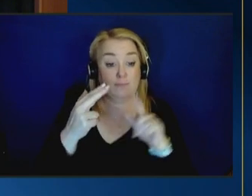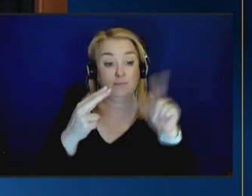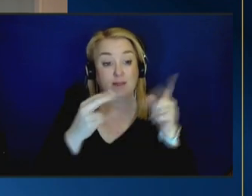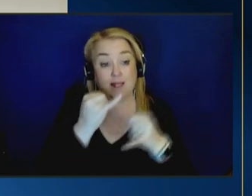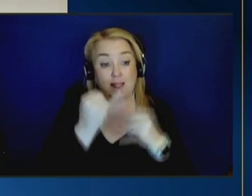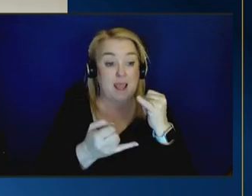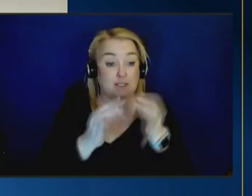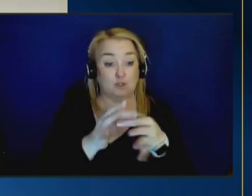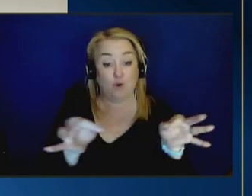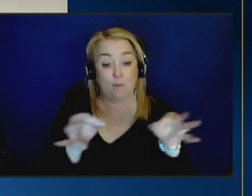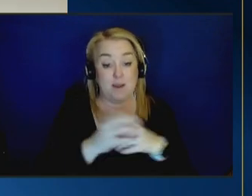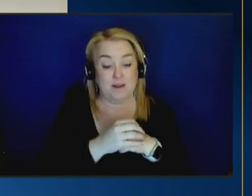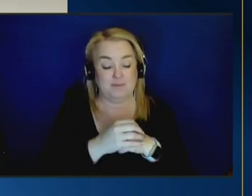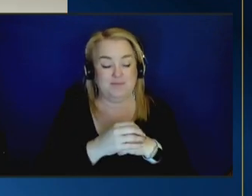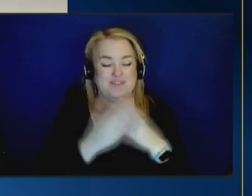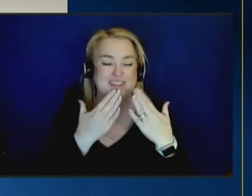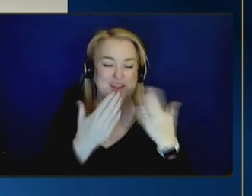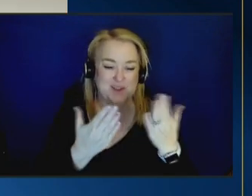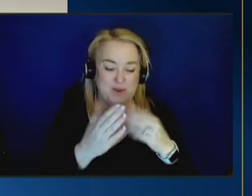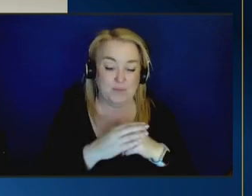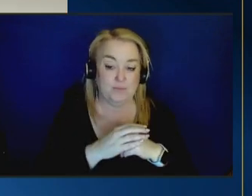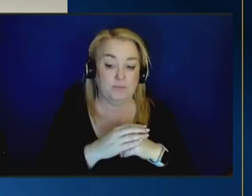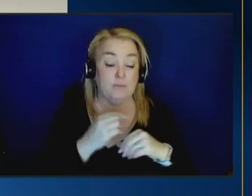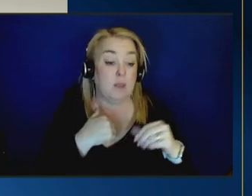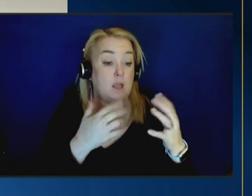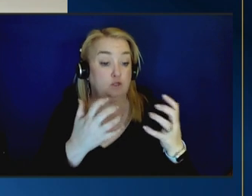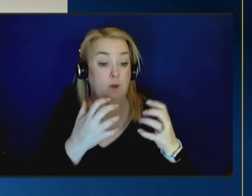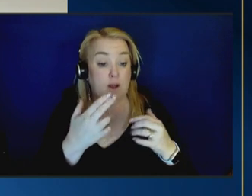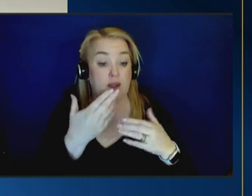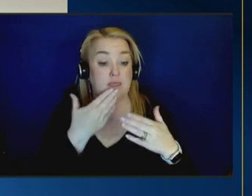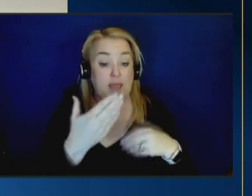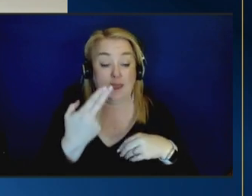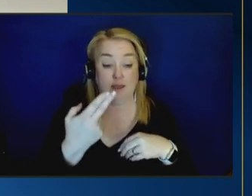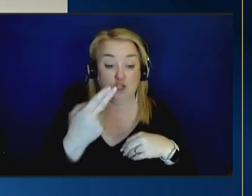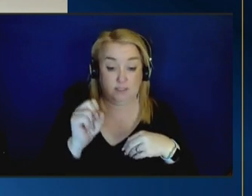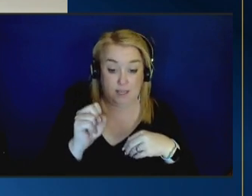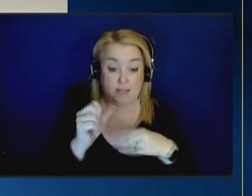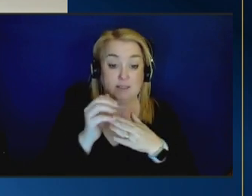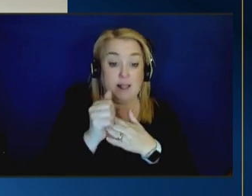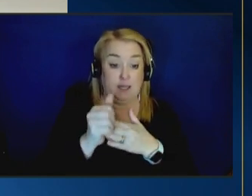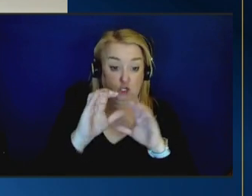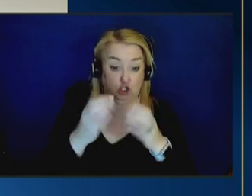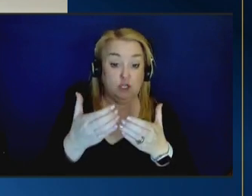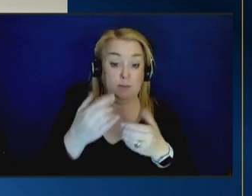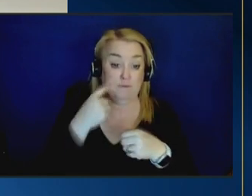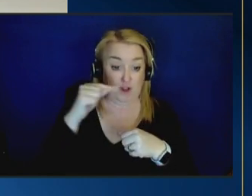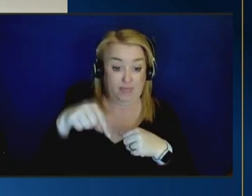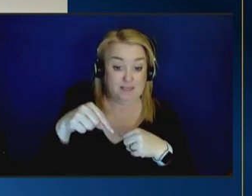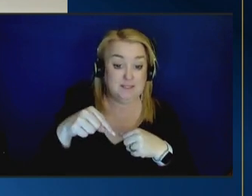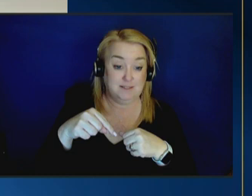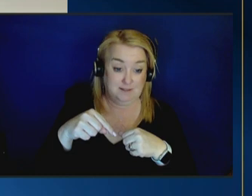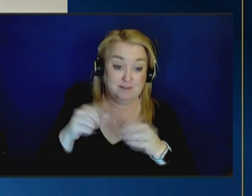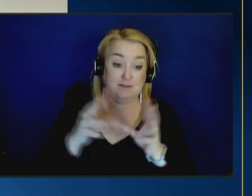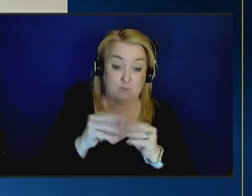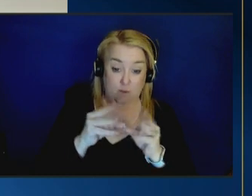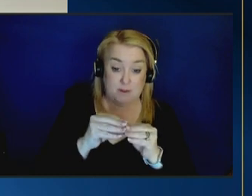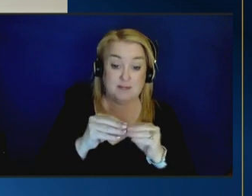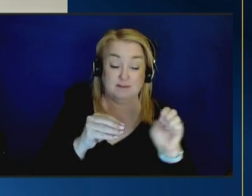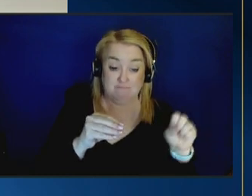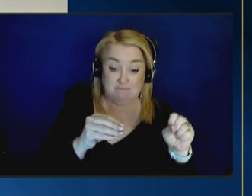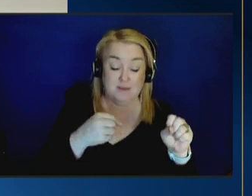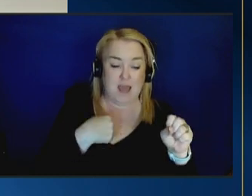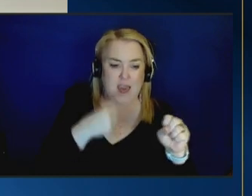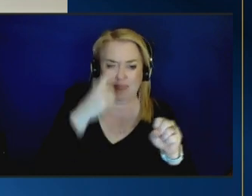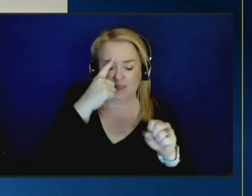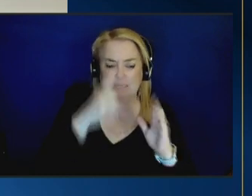thank you uh i just want to thank hhs leadership actually for this moment i feel like so often when we're